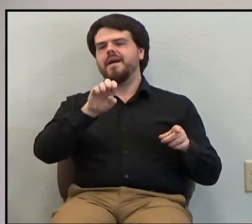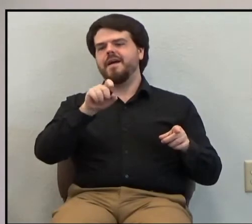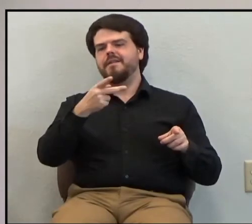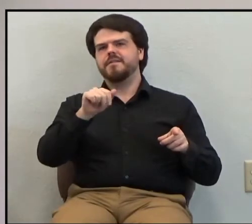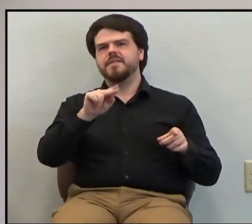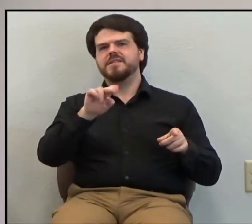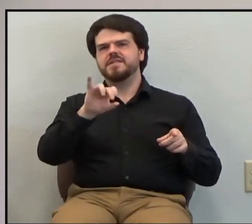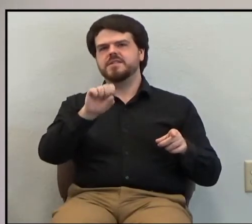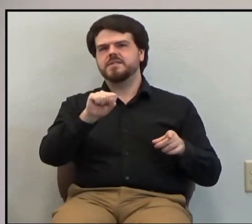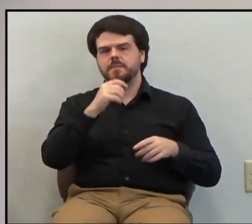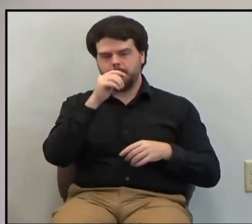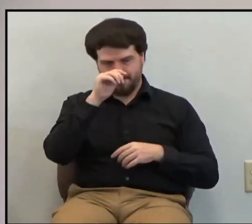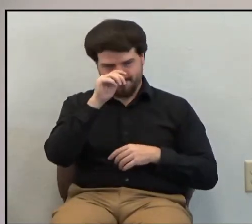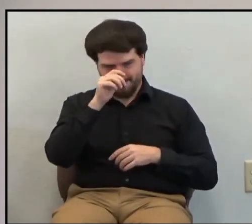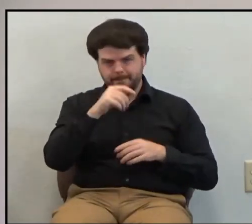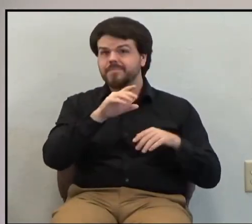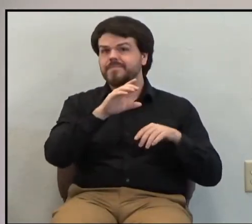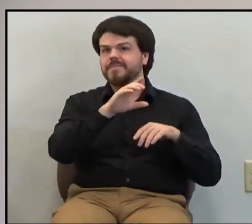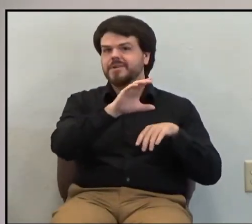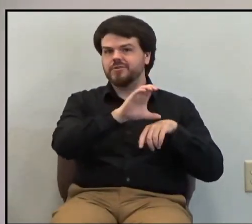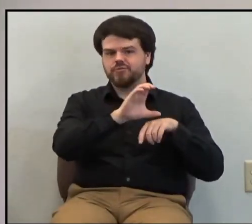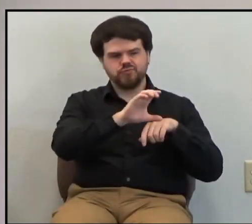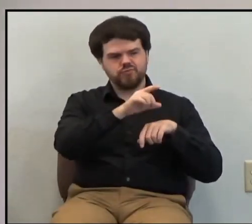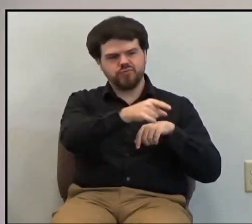a man named Timothy.